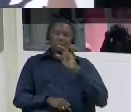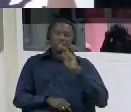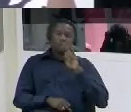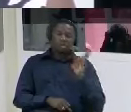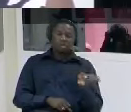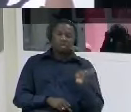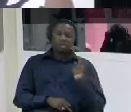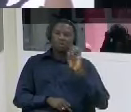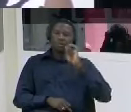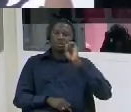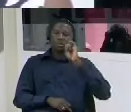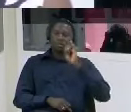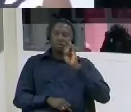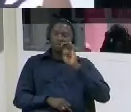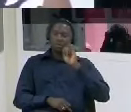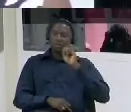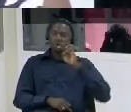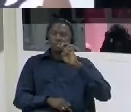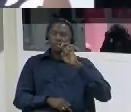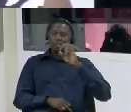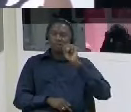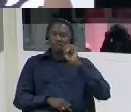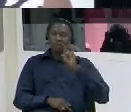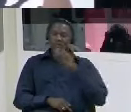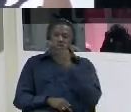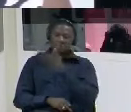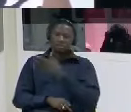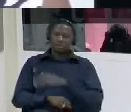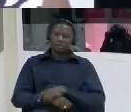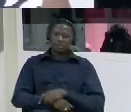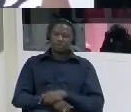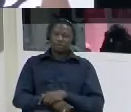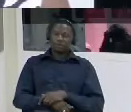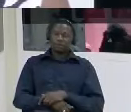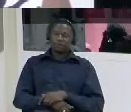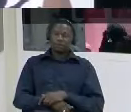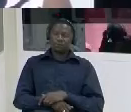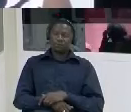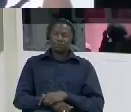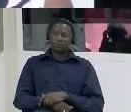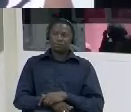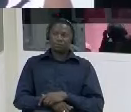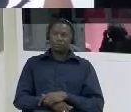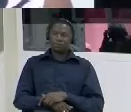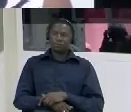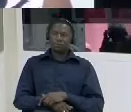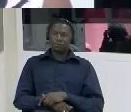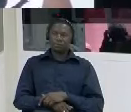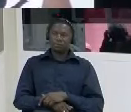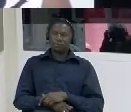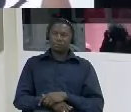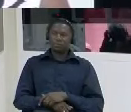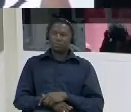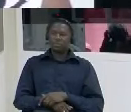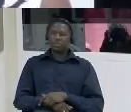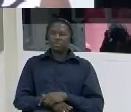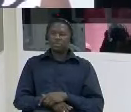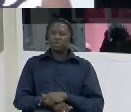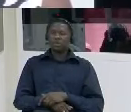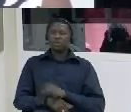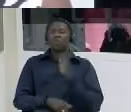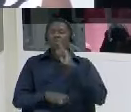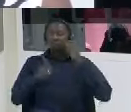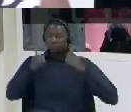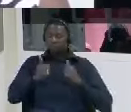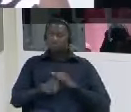kindly tell us what happened after you saw Aluji and Tamsir Jase taken to NIA what happened next at mile